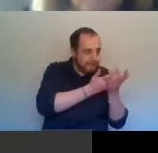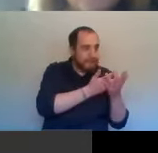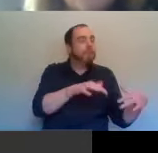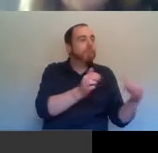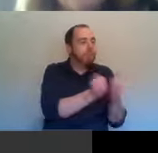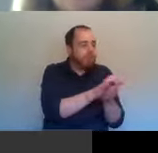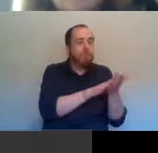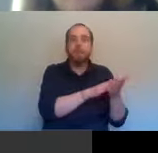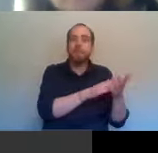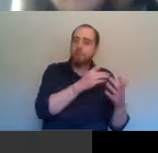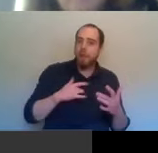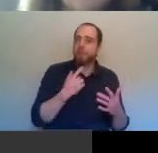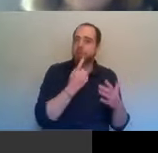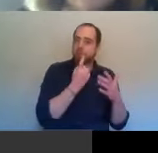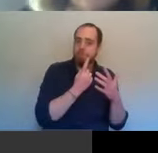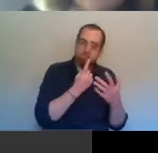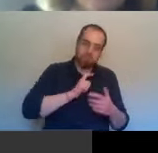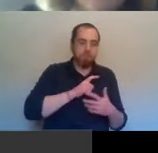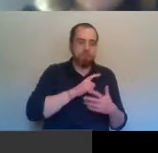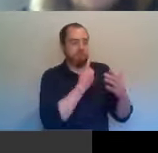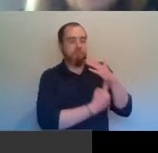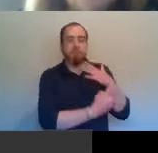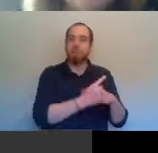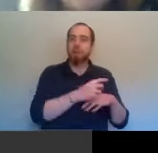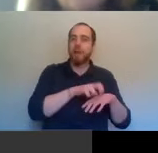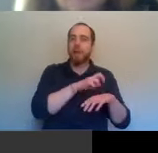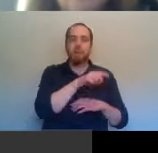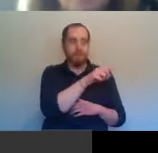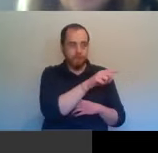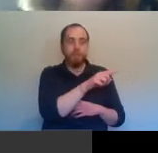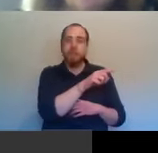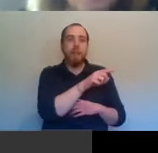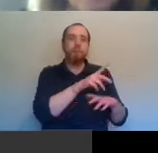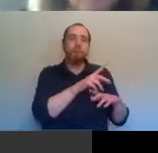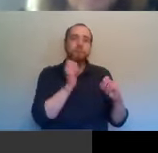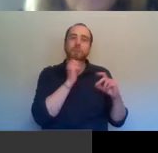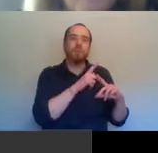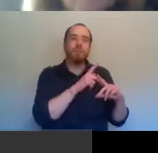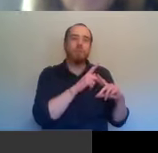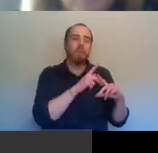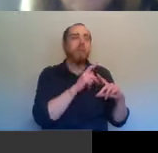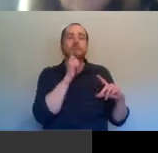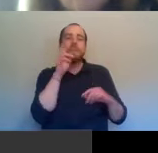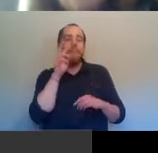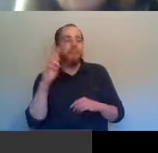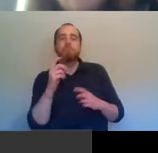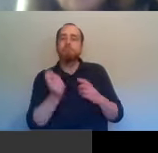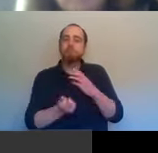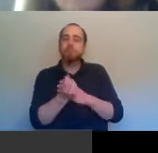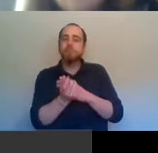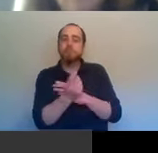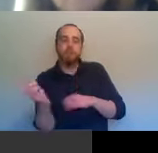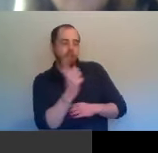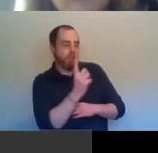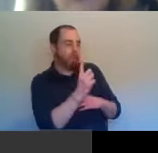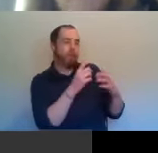that happened. They're there on the sidelines. You see them coming in, critiquing the Constitution, critiquing other things. But, you know, they're